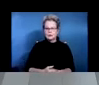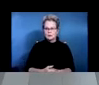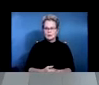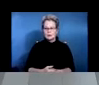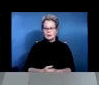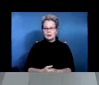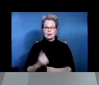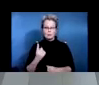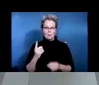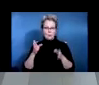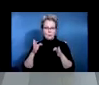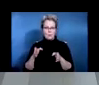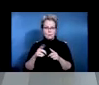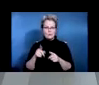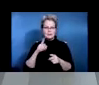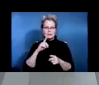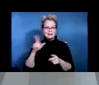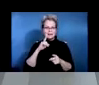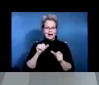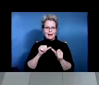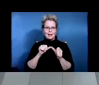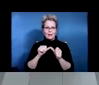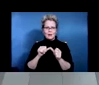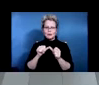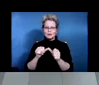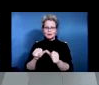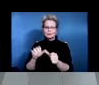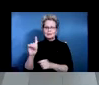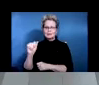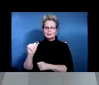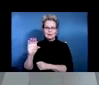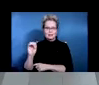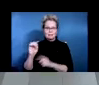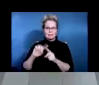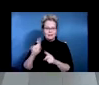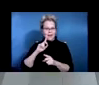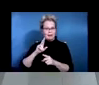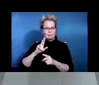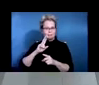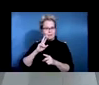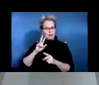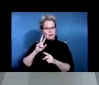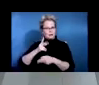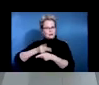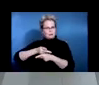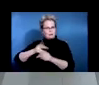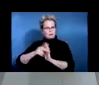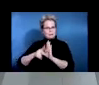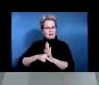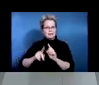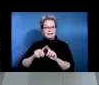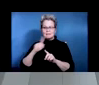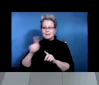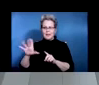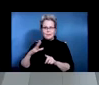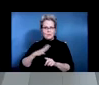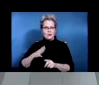particular was at their long-term disability company who oversees, uh, that policy. And they were more than happy to send me a copy of